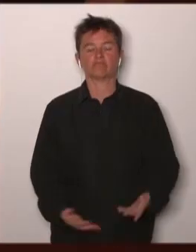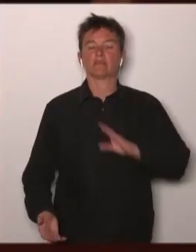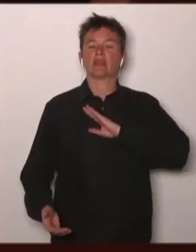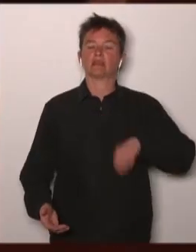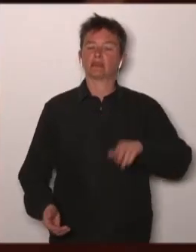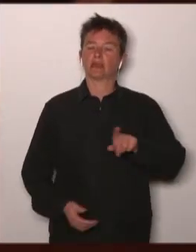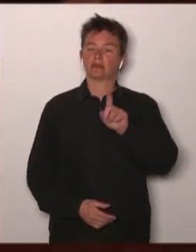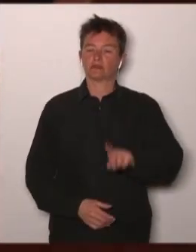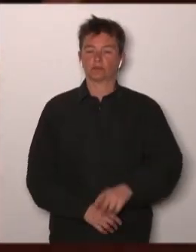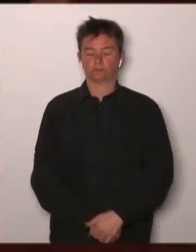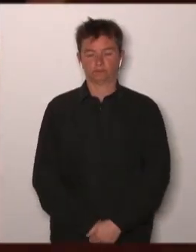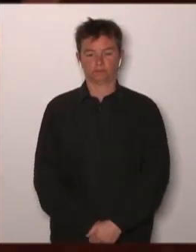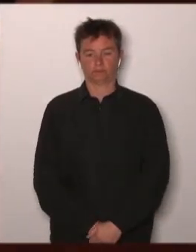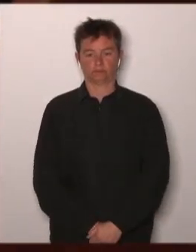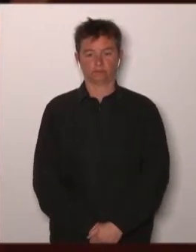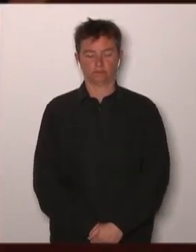a connected